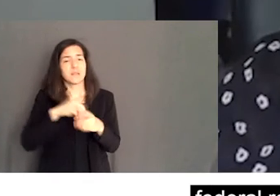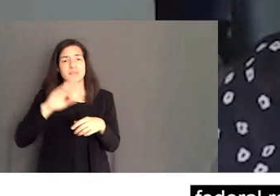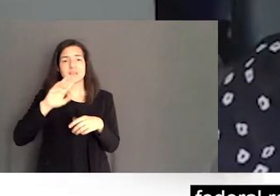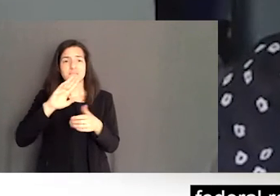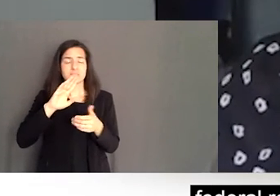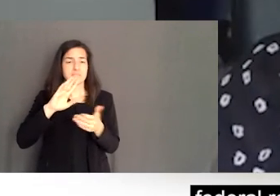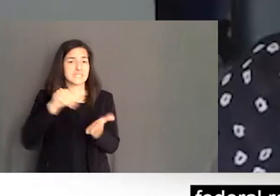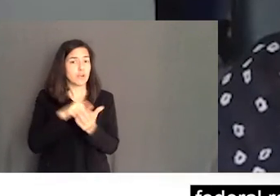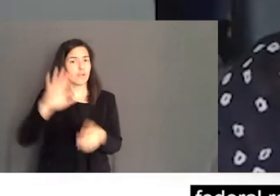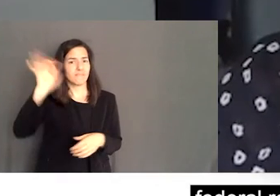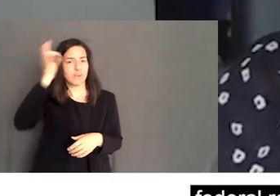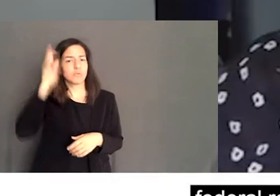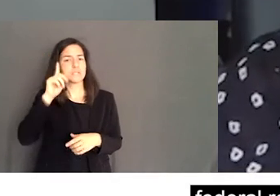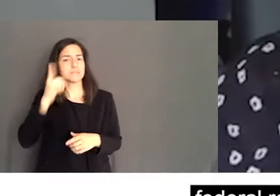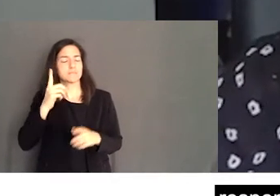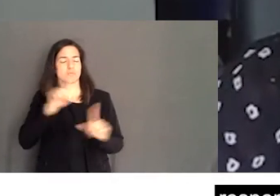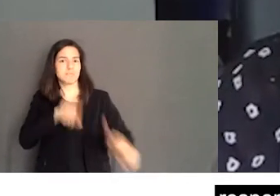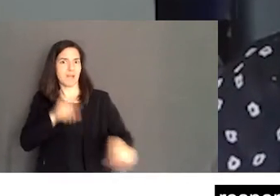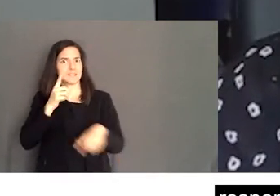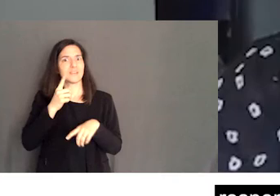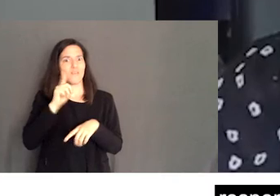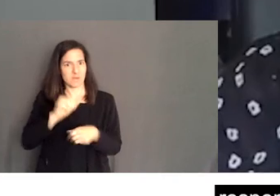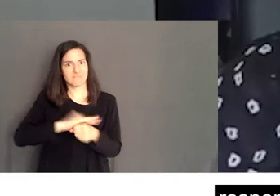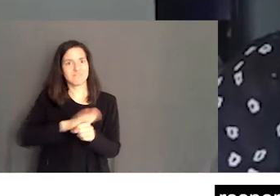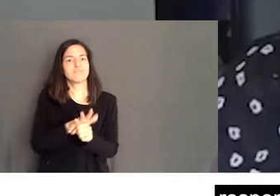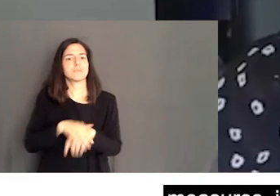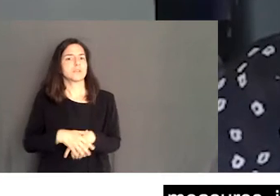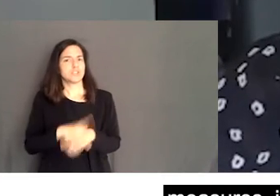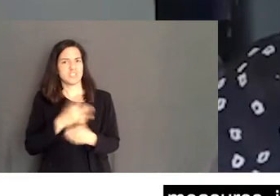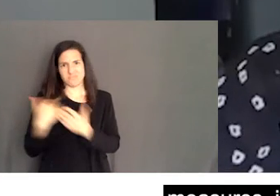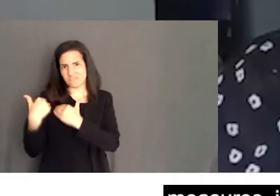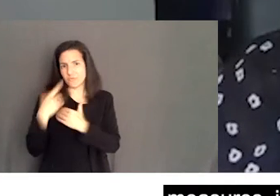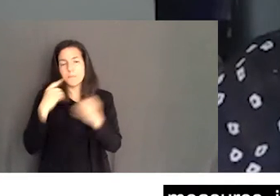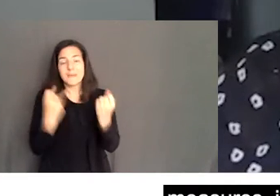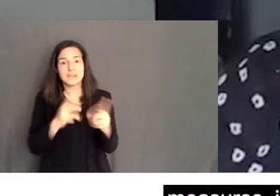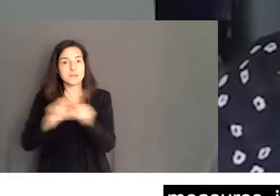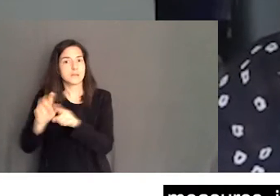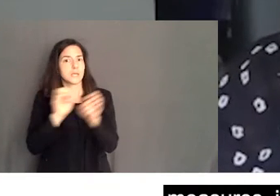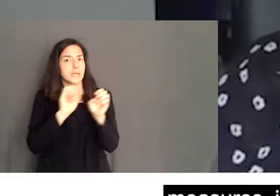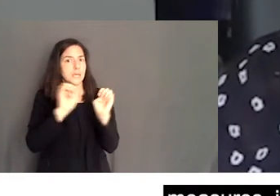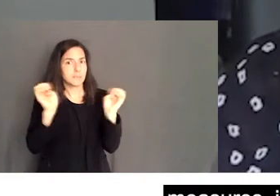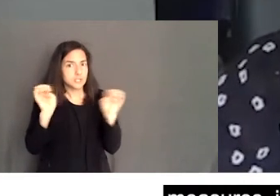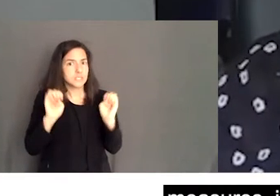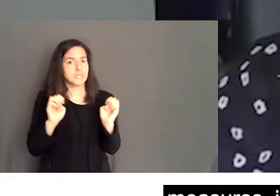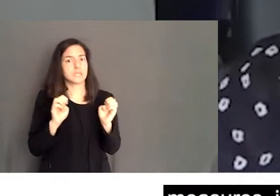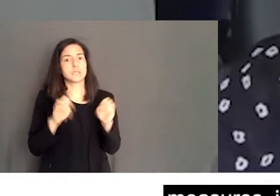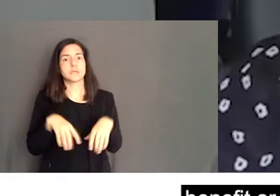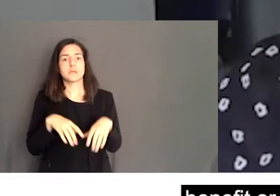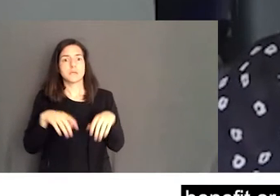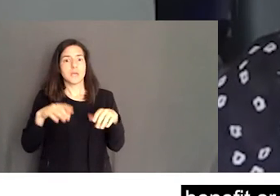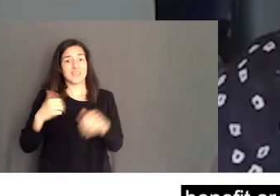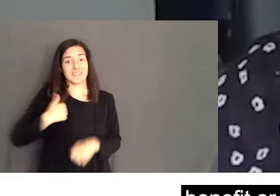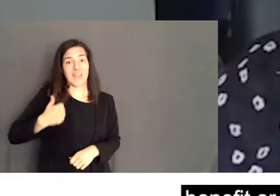COVID-19 pandemic. She is responsible for many emergency measures, including the Canada Emergency Response